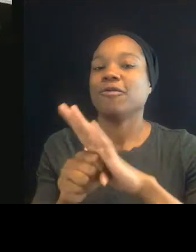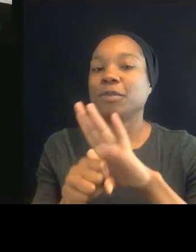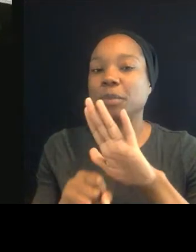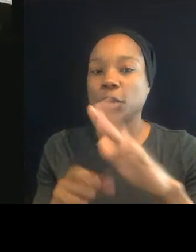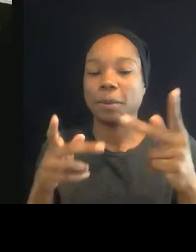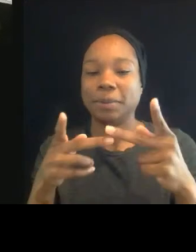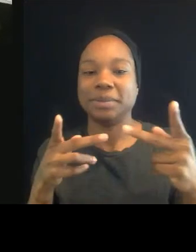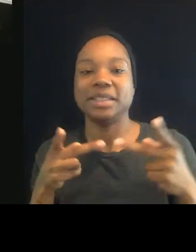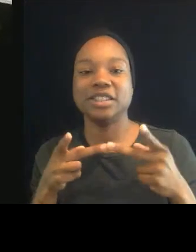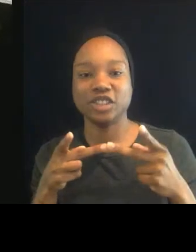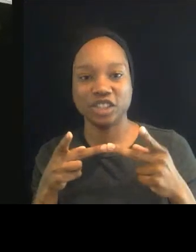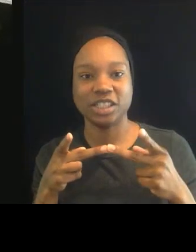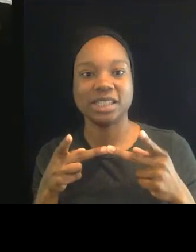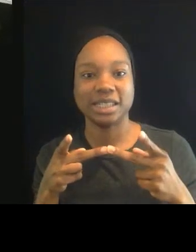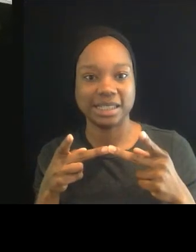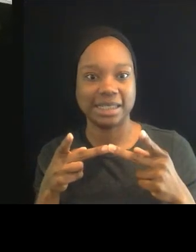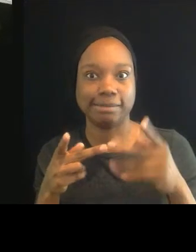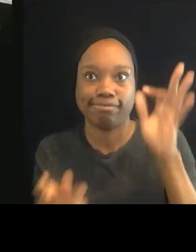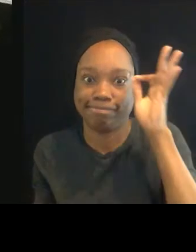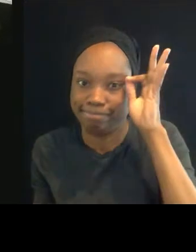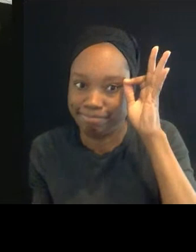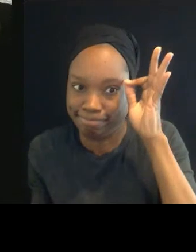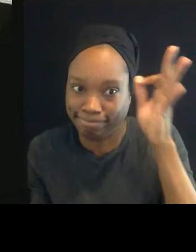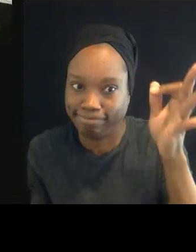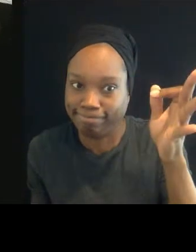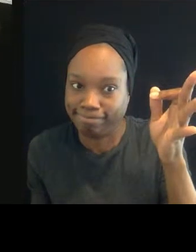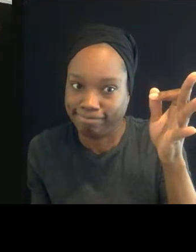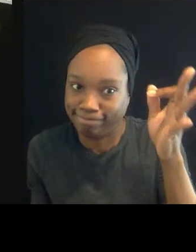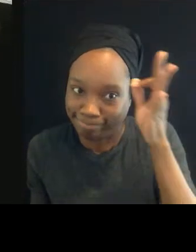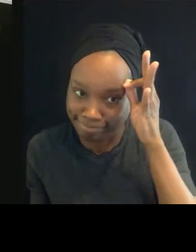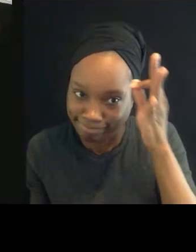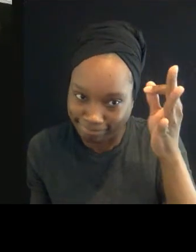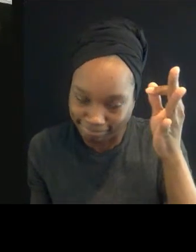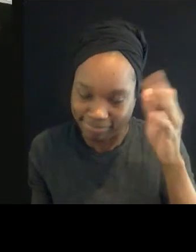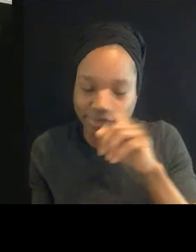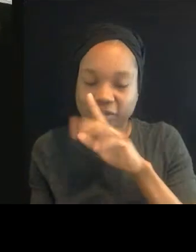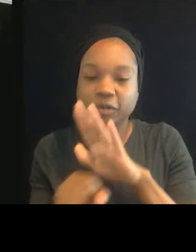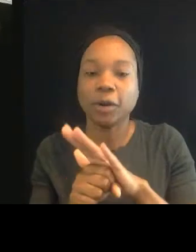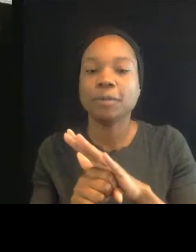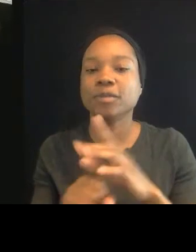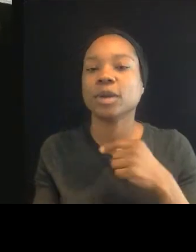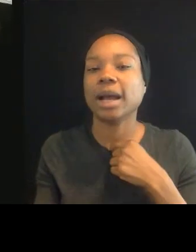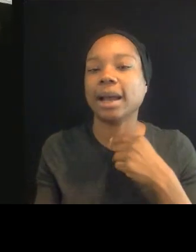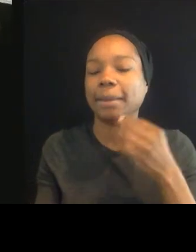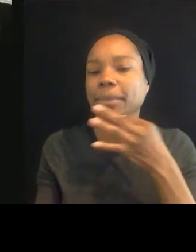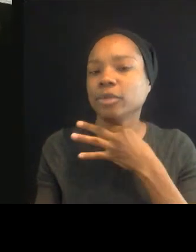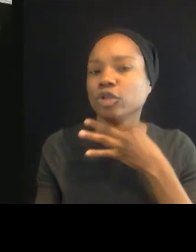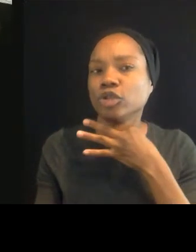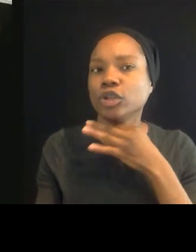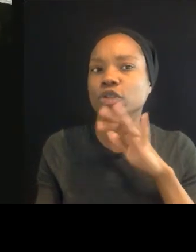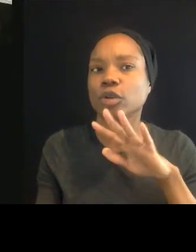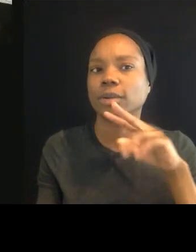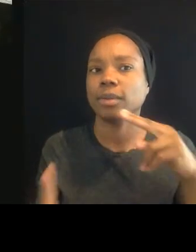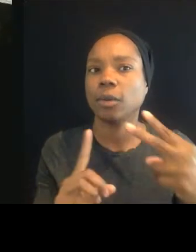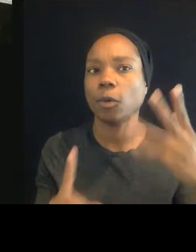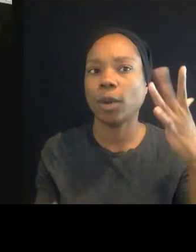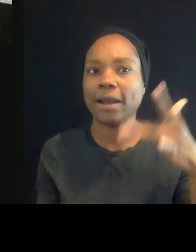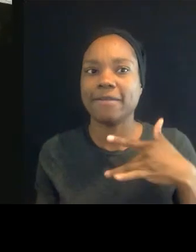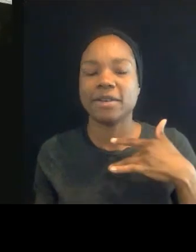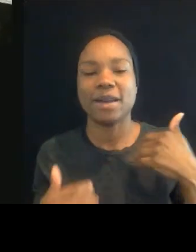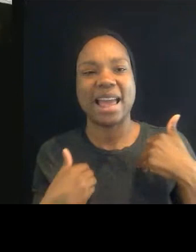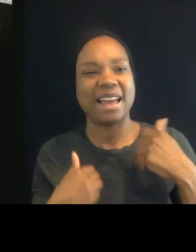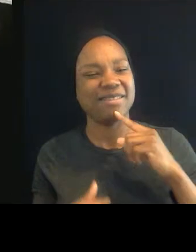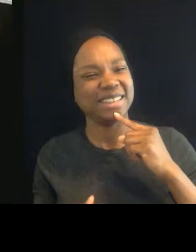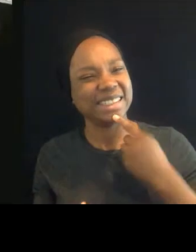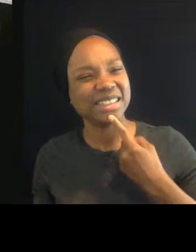position. Narrowly, it has to be said. So I'm just interested in your sort of take on why you think there is this intense backlash. What do you think it's about?